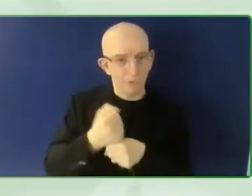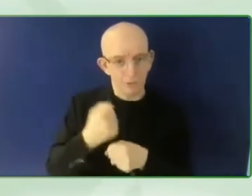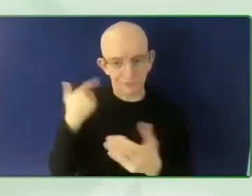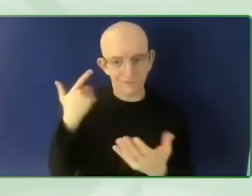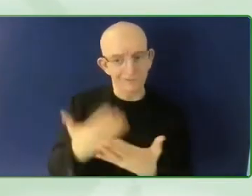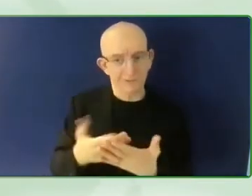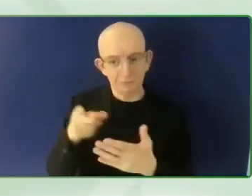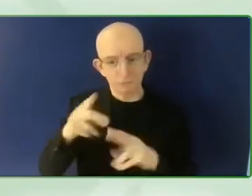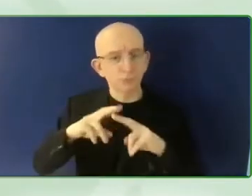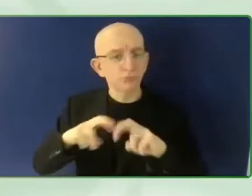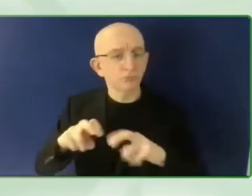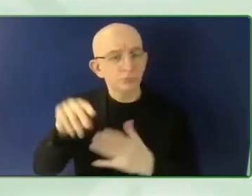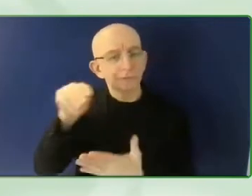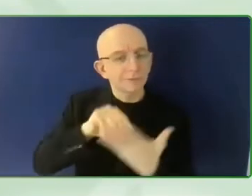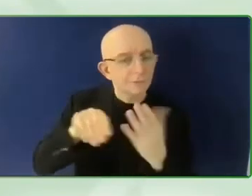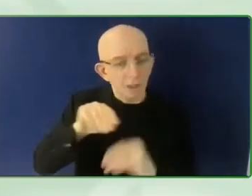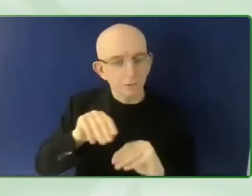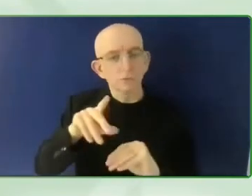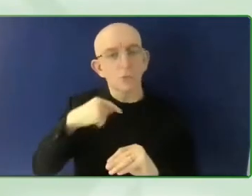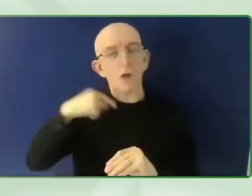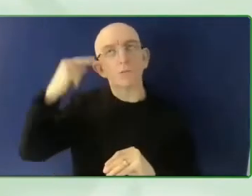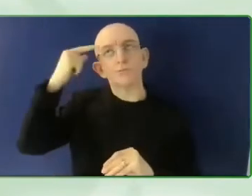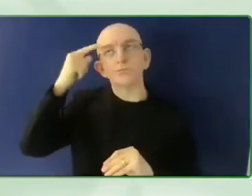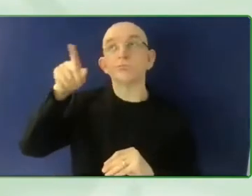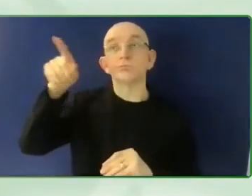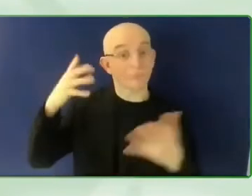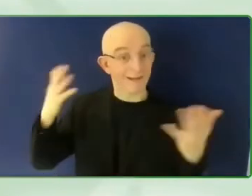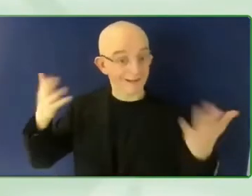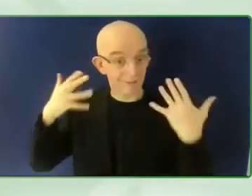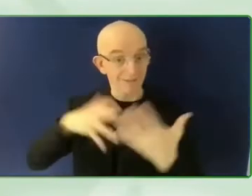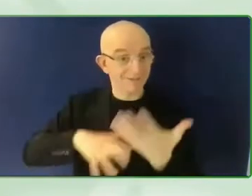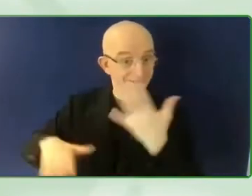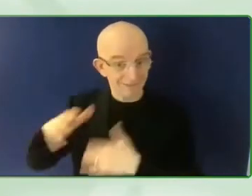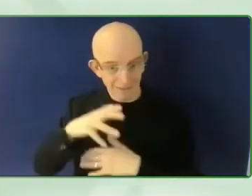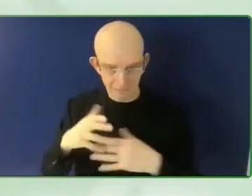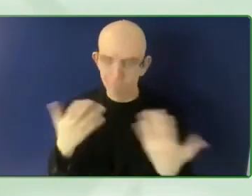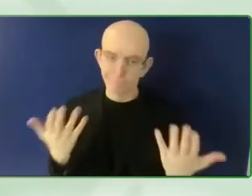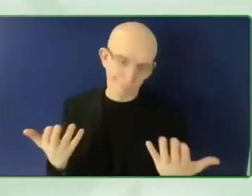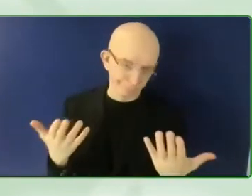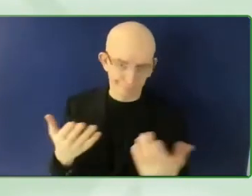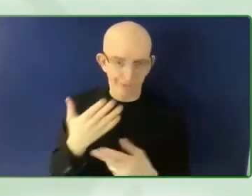on the